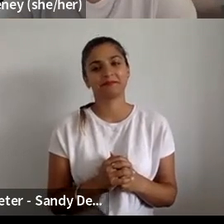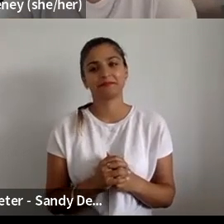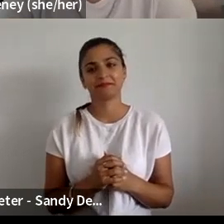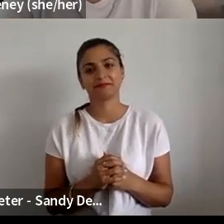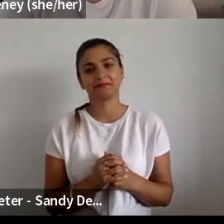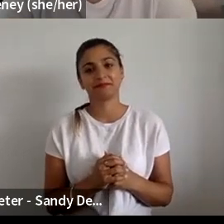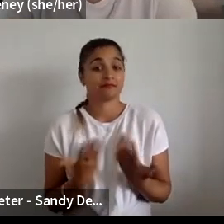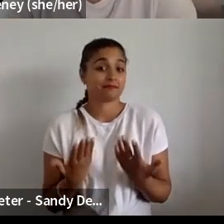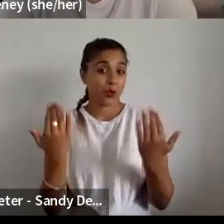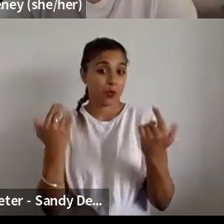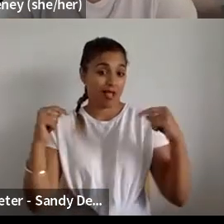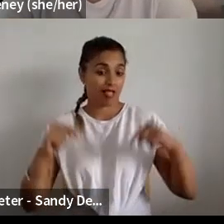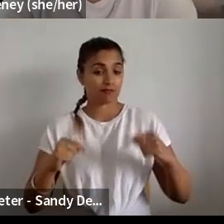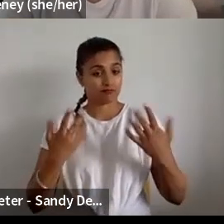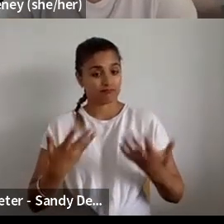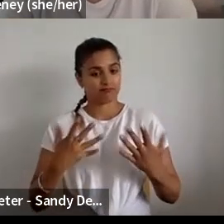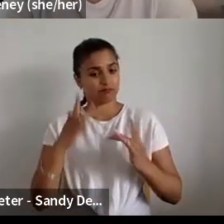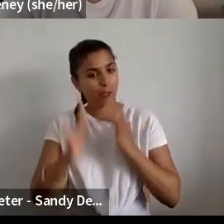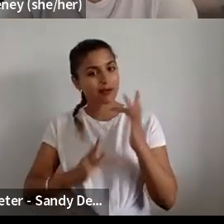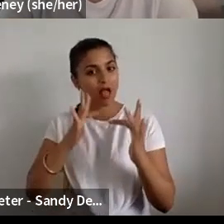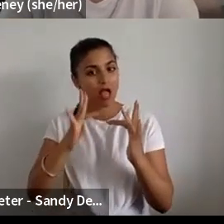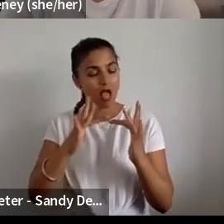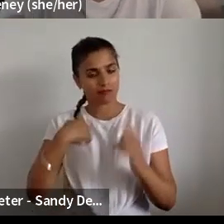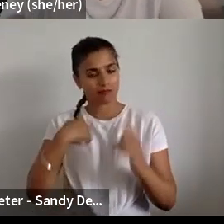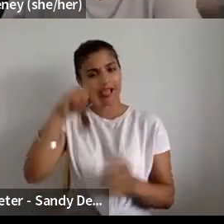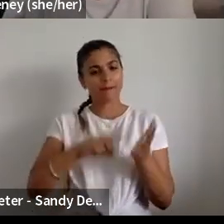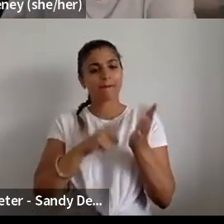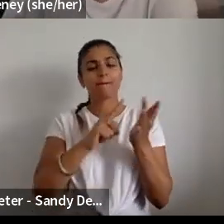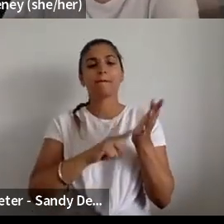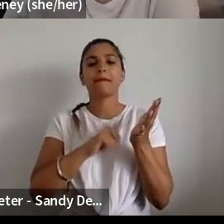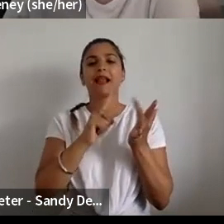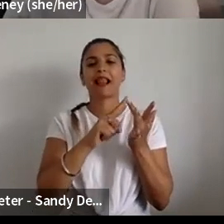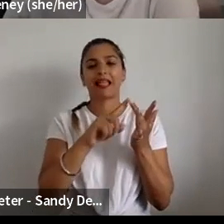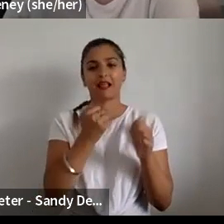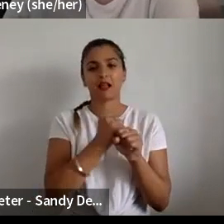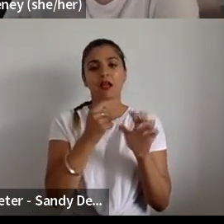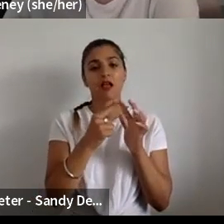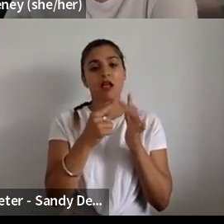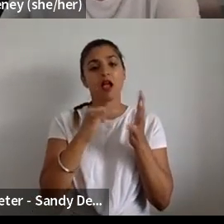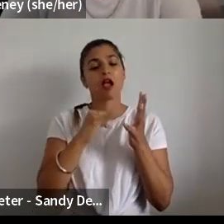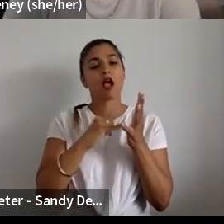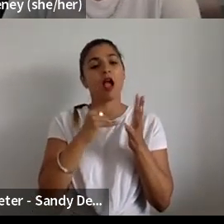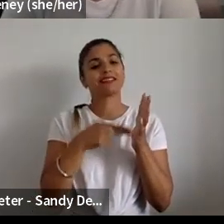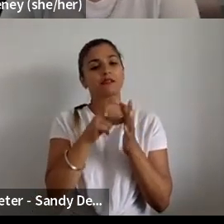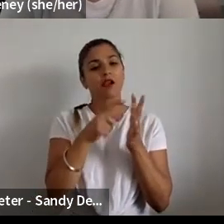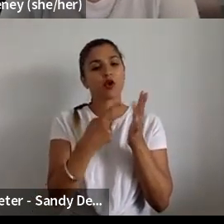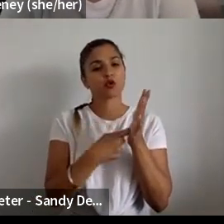Welcome to this webinar this morning. My name is Lily Geisendorfer. I'm Director at Gerwood Arts.